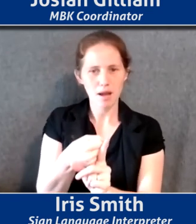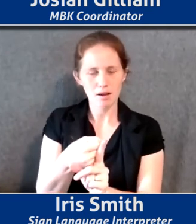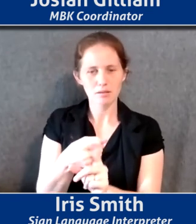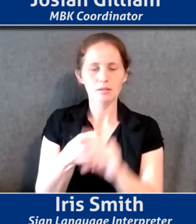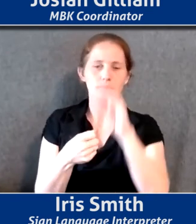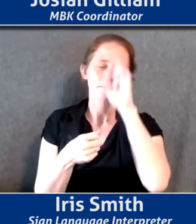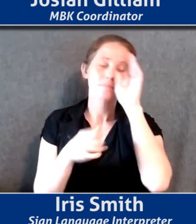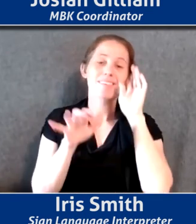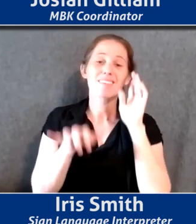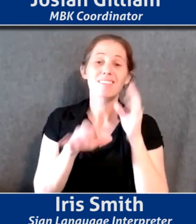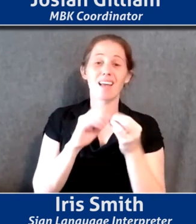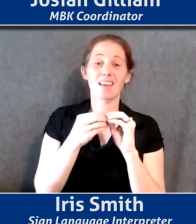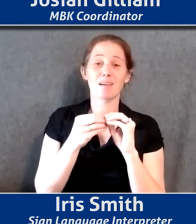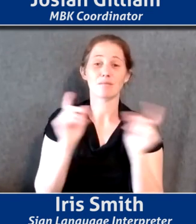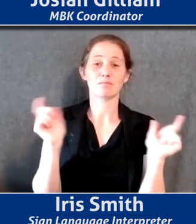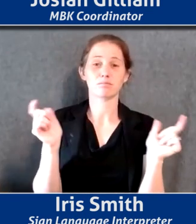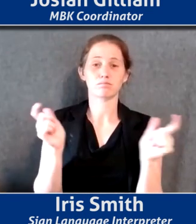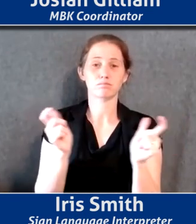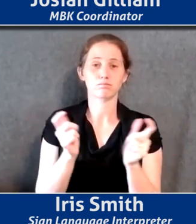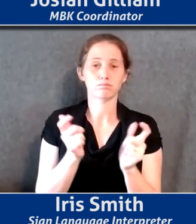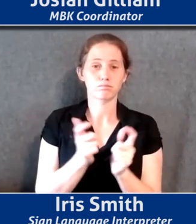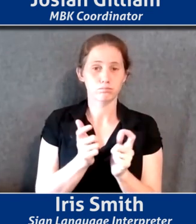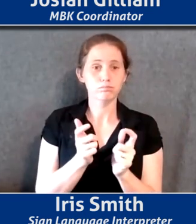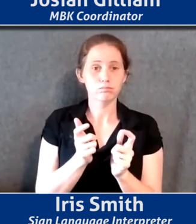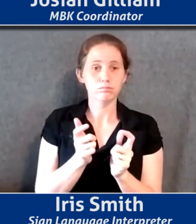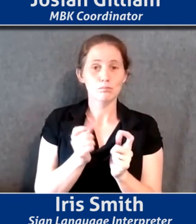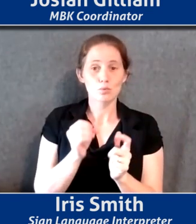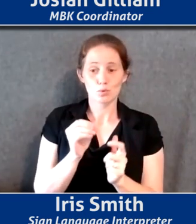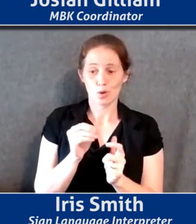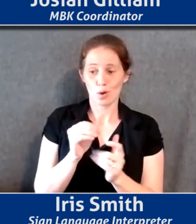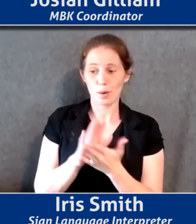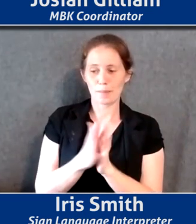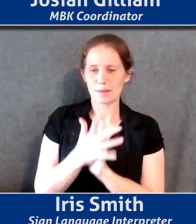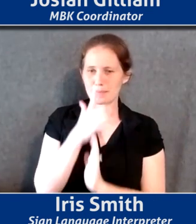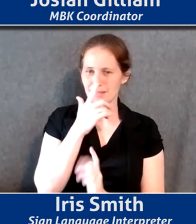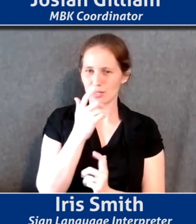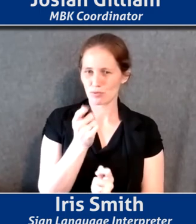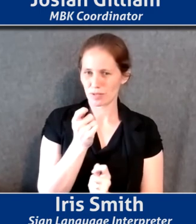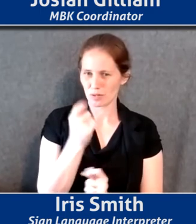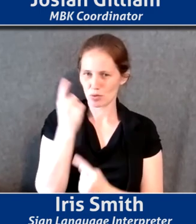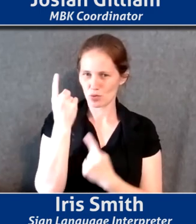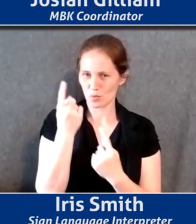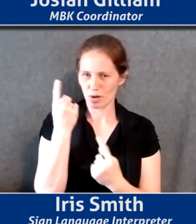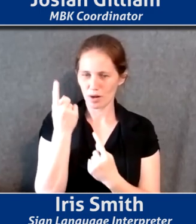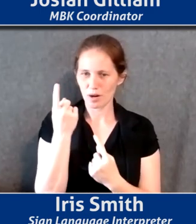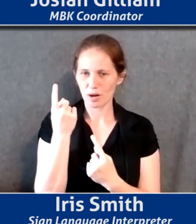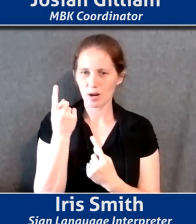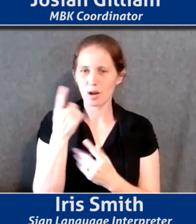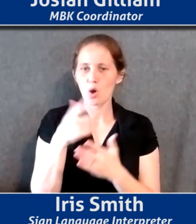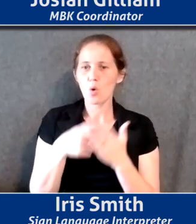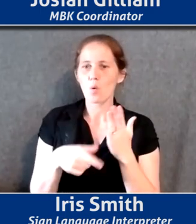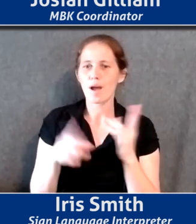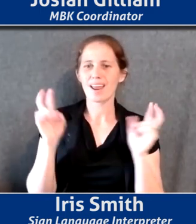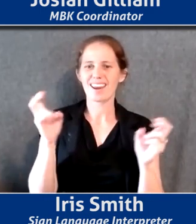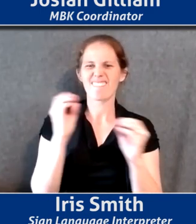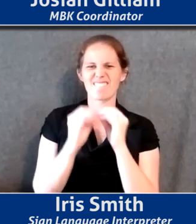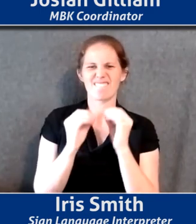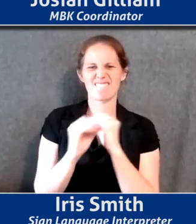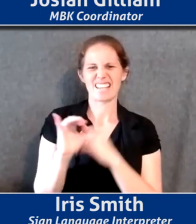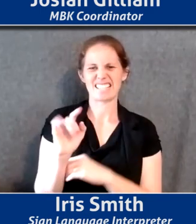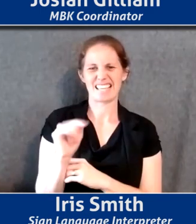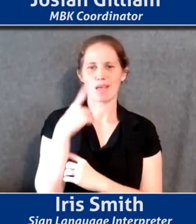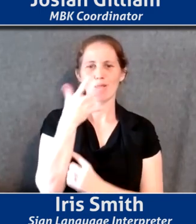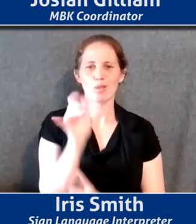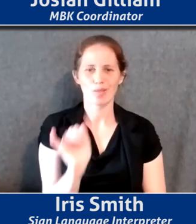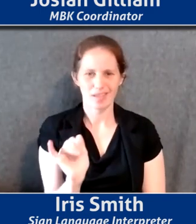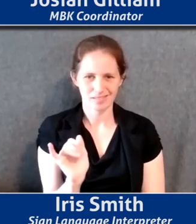that, that number becomes even smaller and smaller and smaller. And so it becomes very interesting to wonder, uh, what fixing it actually looks like. Uh,